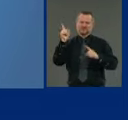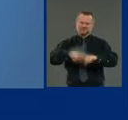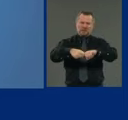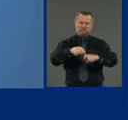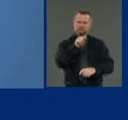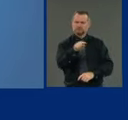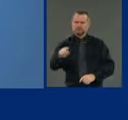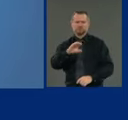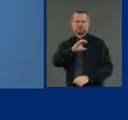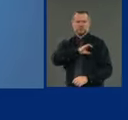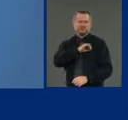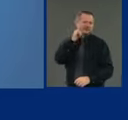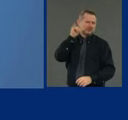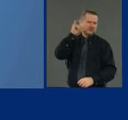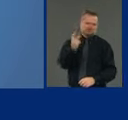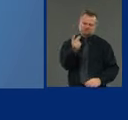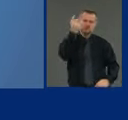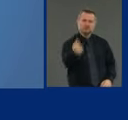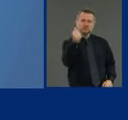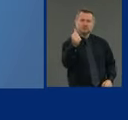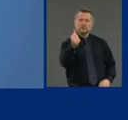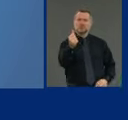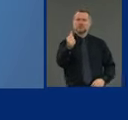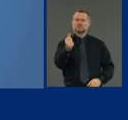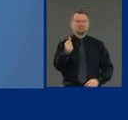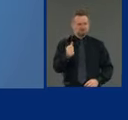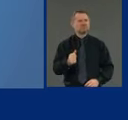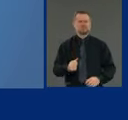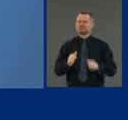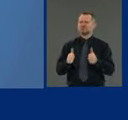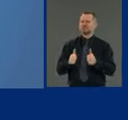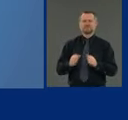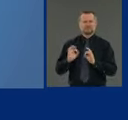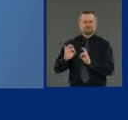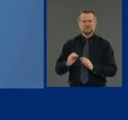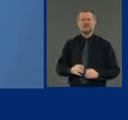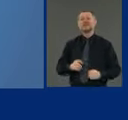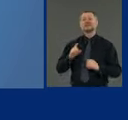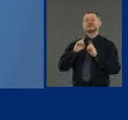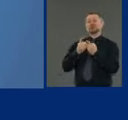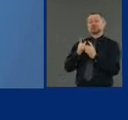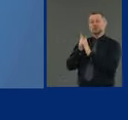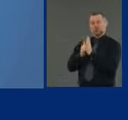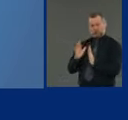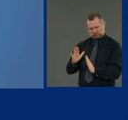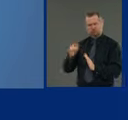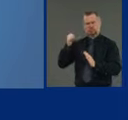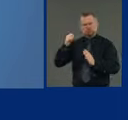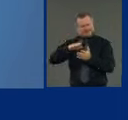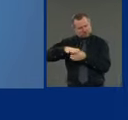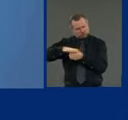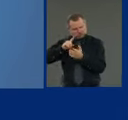immediately. And I believe the district attorney is looking into it from a